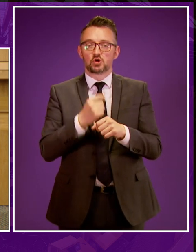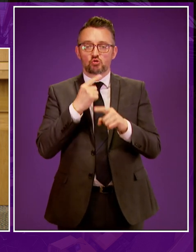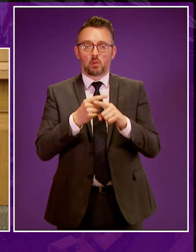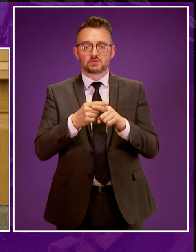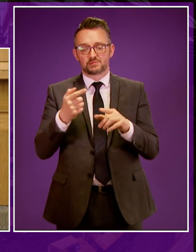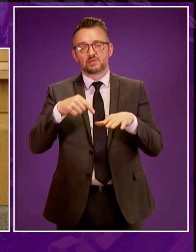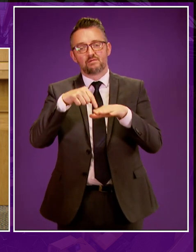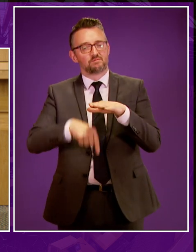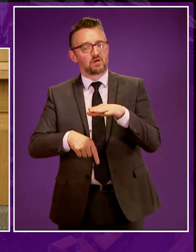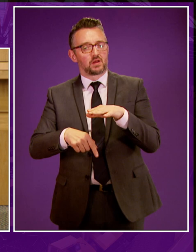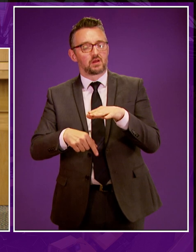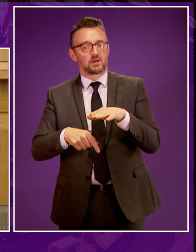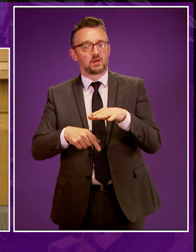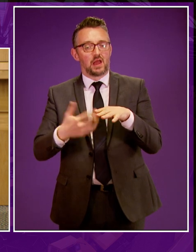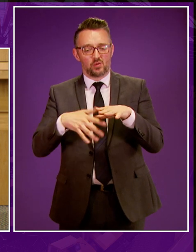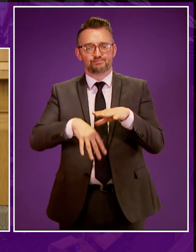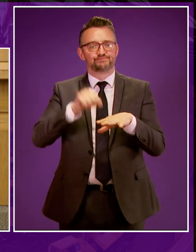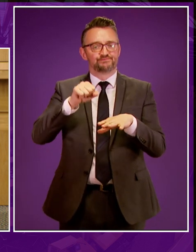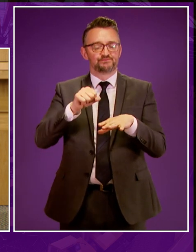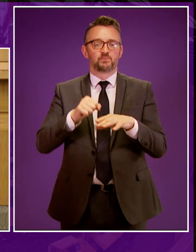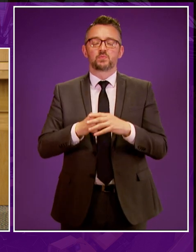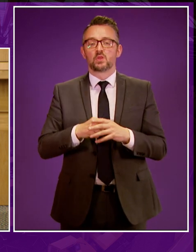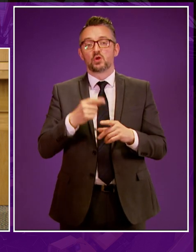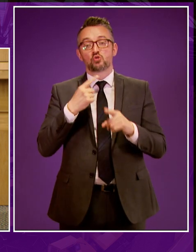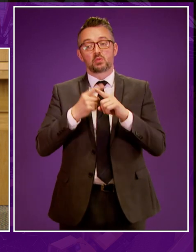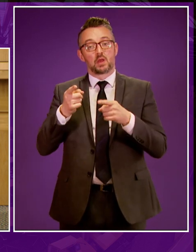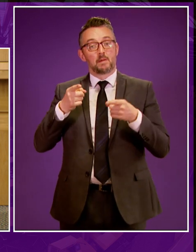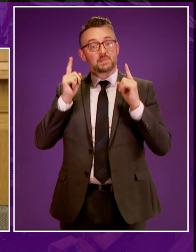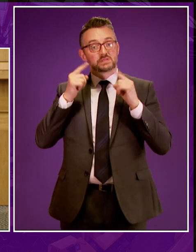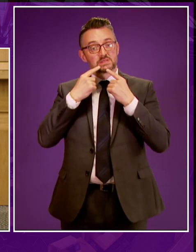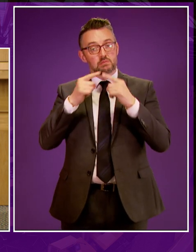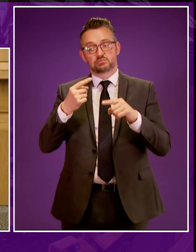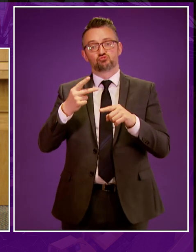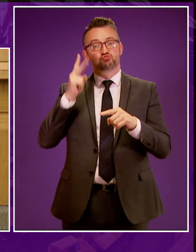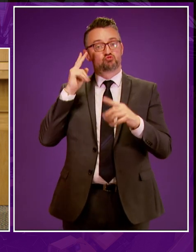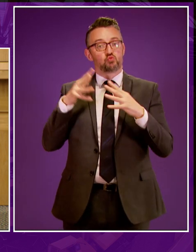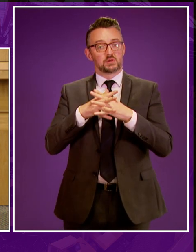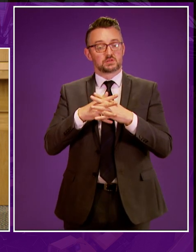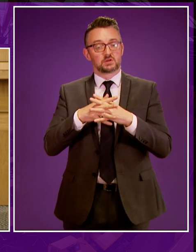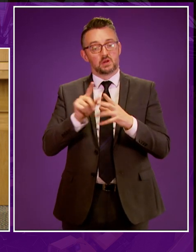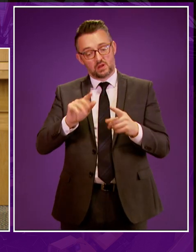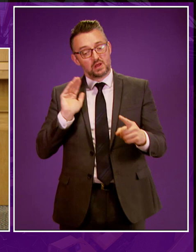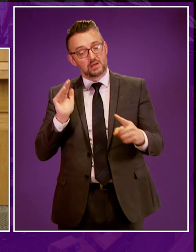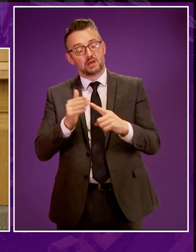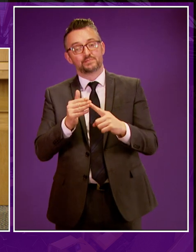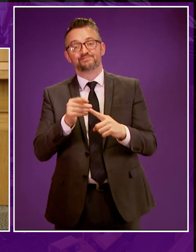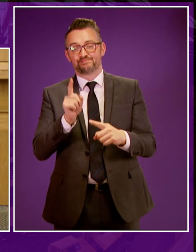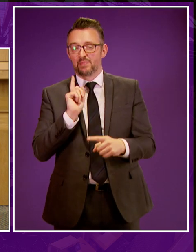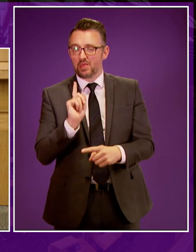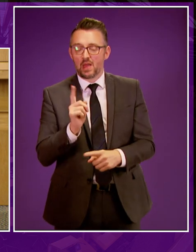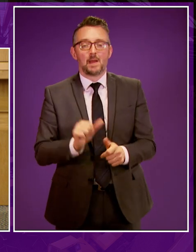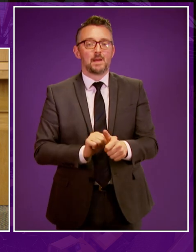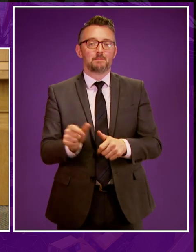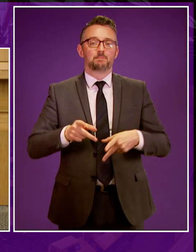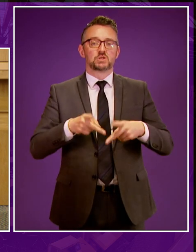unconventional oil and gas extraction. As I said, following the minister's statement a fortnight or so ago, I believe the approach represents the best way